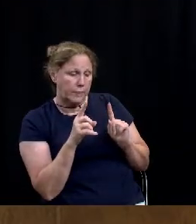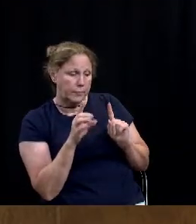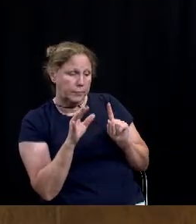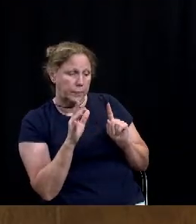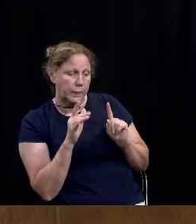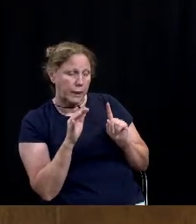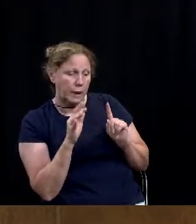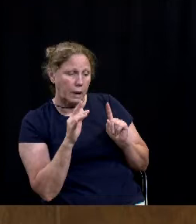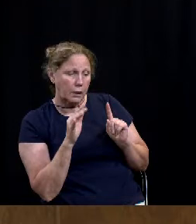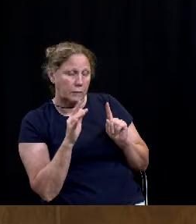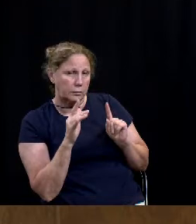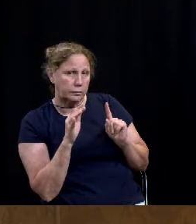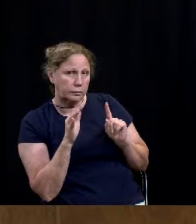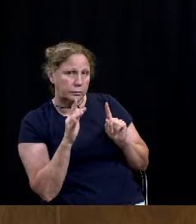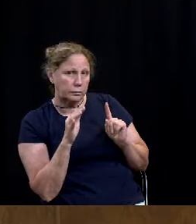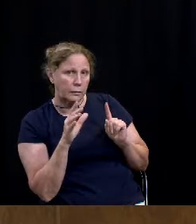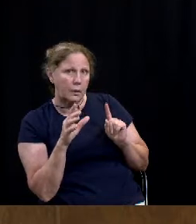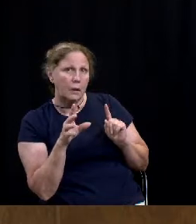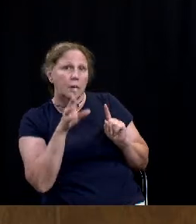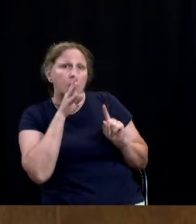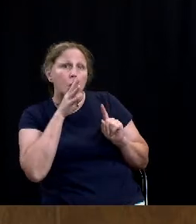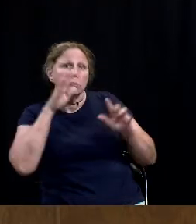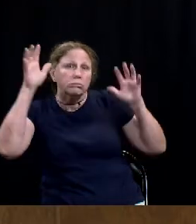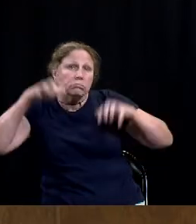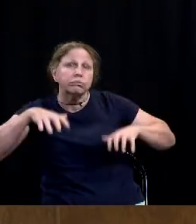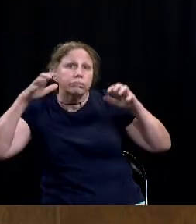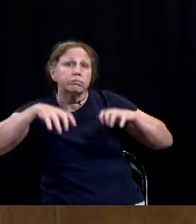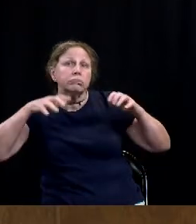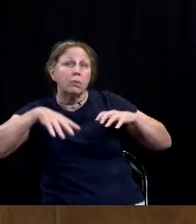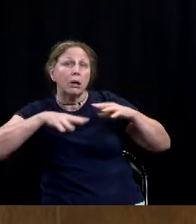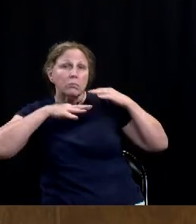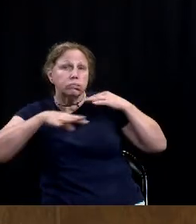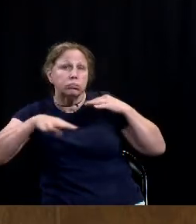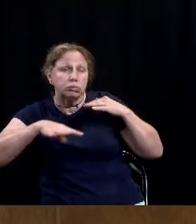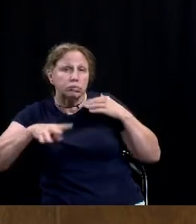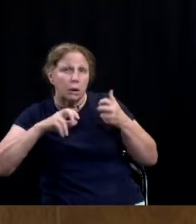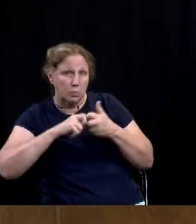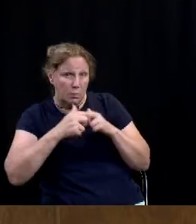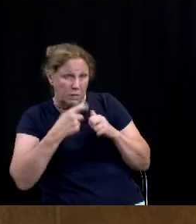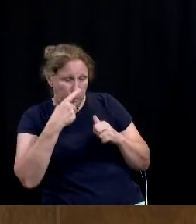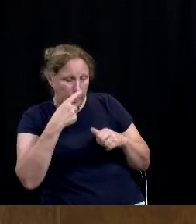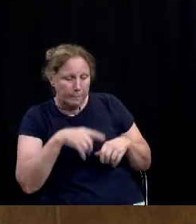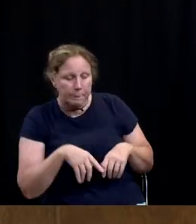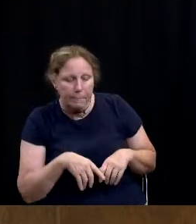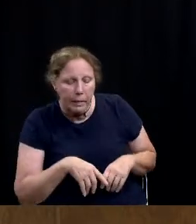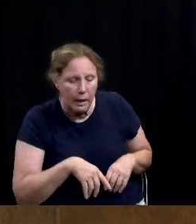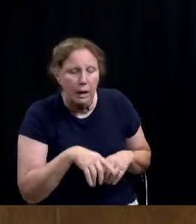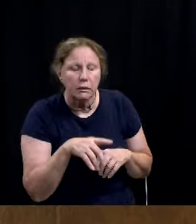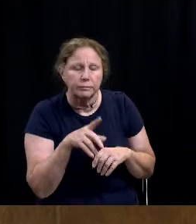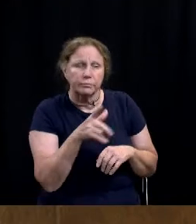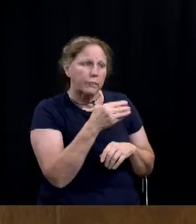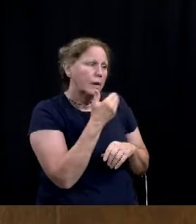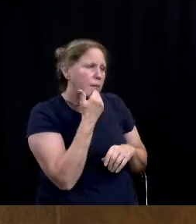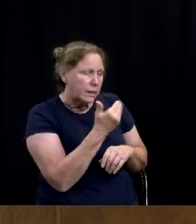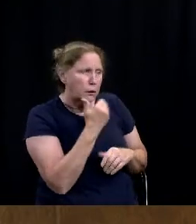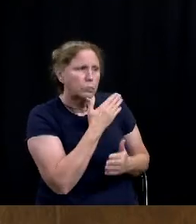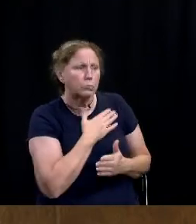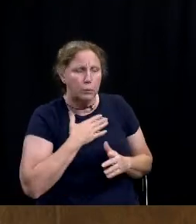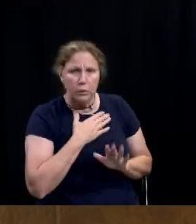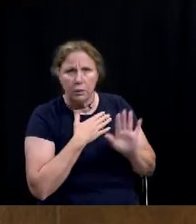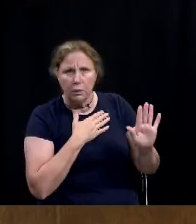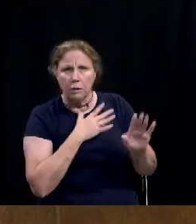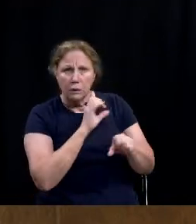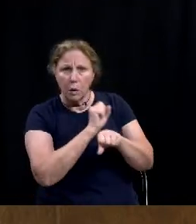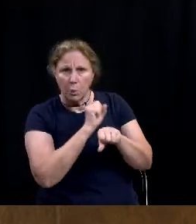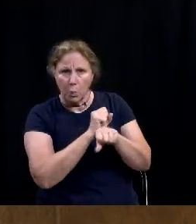stormwater issue, if I could. Yeah, thank you and appreciate the work of